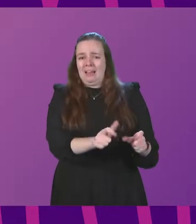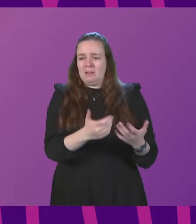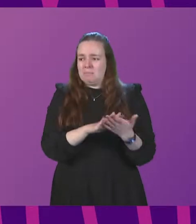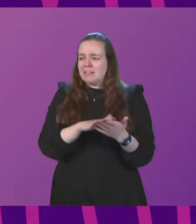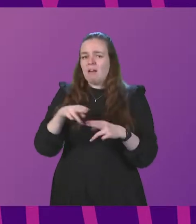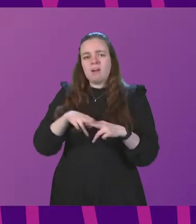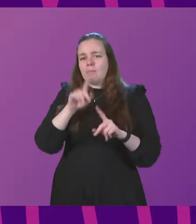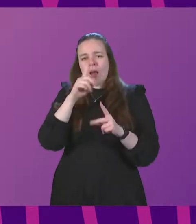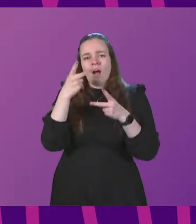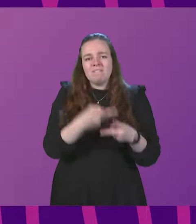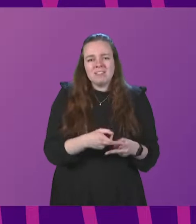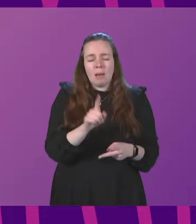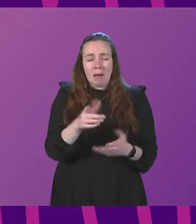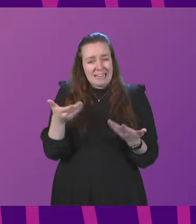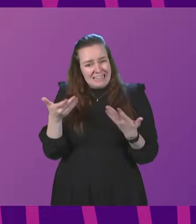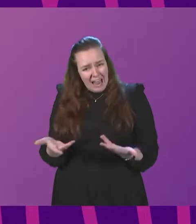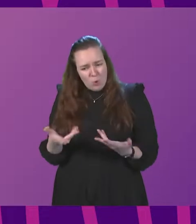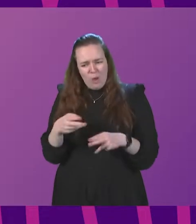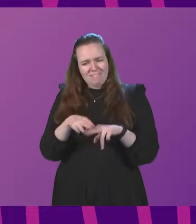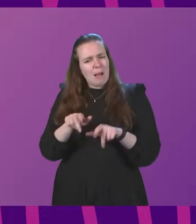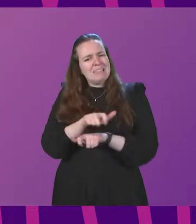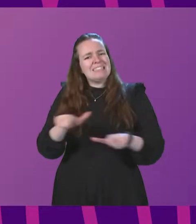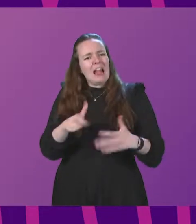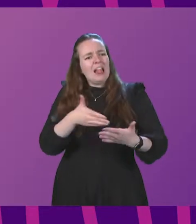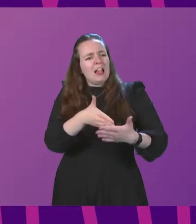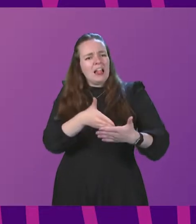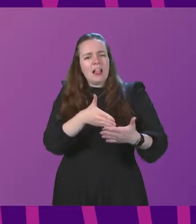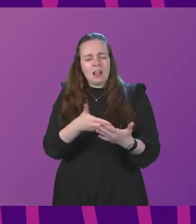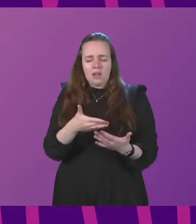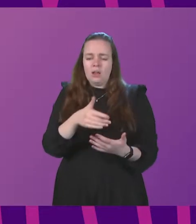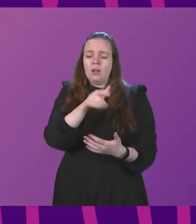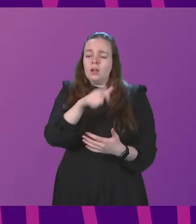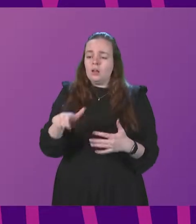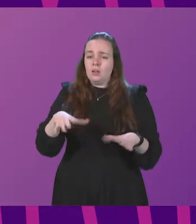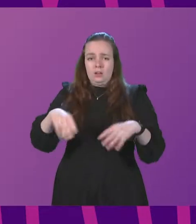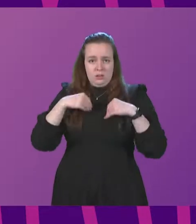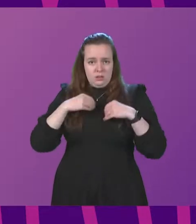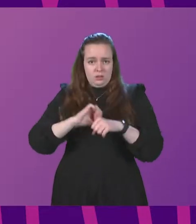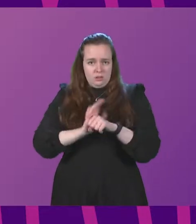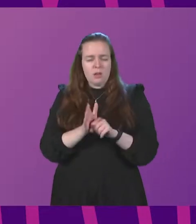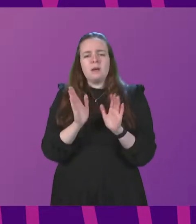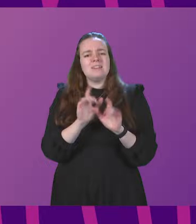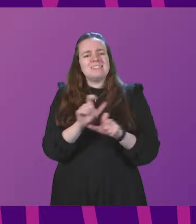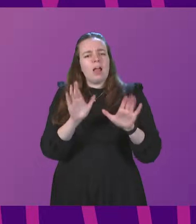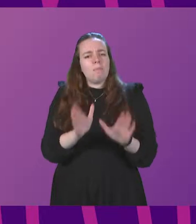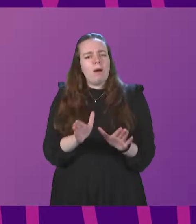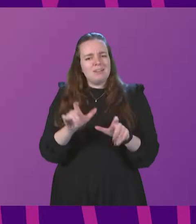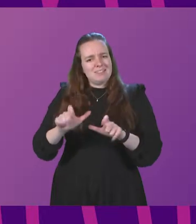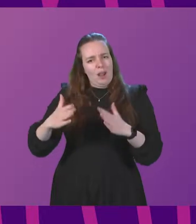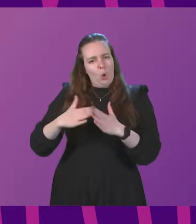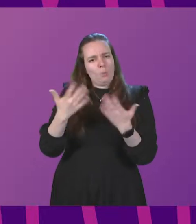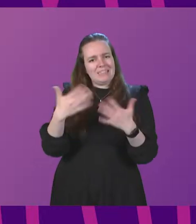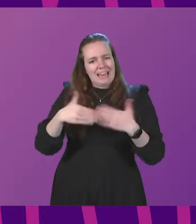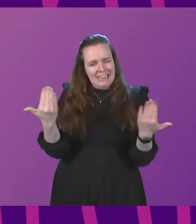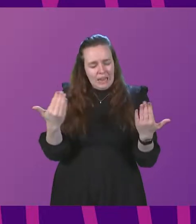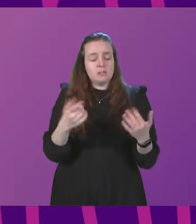even now families are being locked out. Residents testing positive are still required to isolate for 10 days and homes with outbreaks much